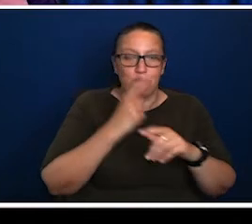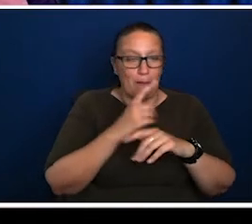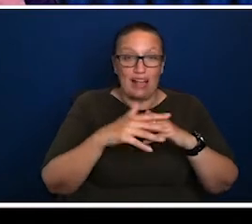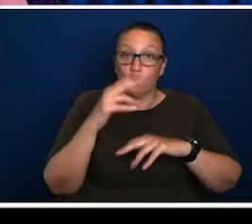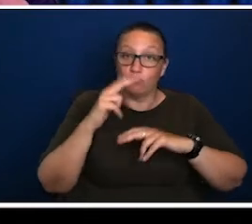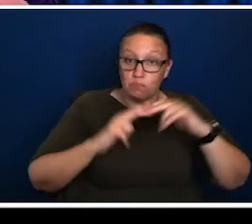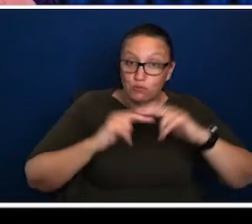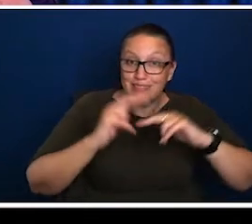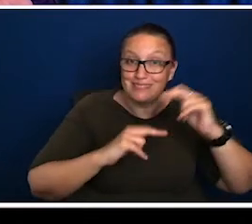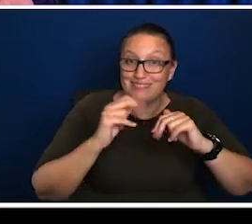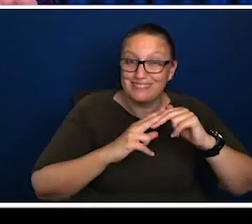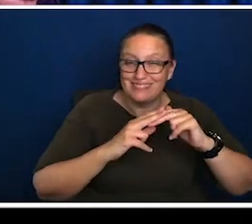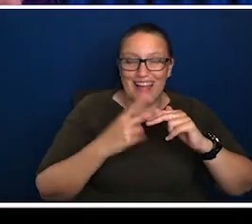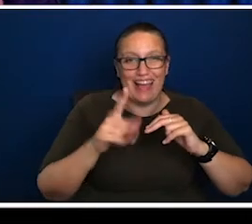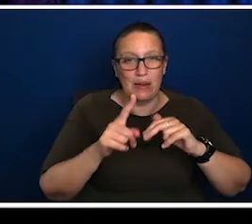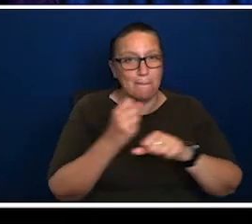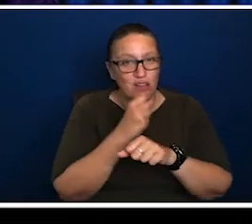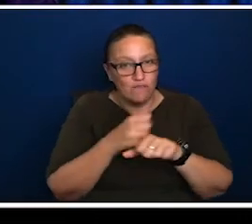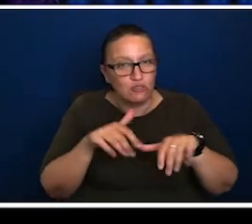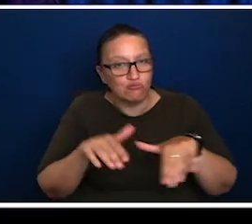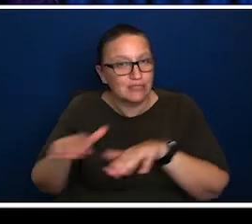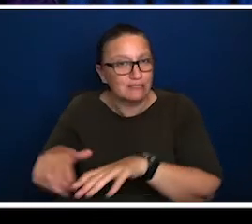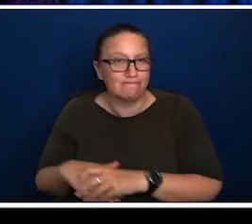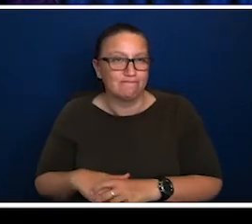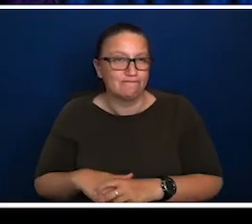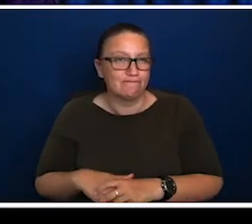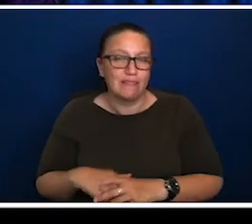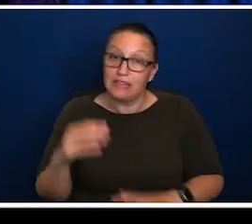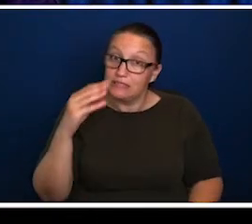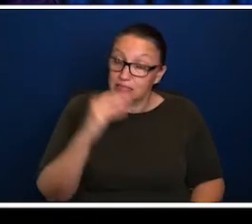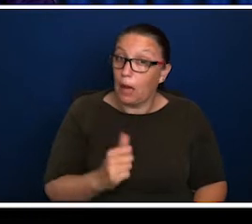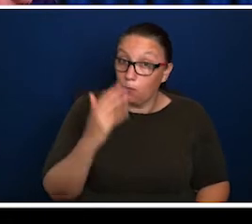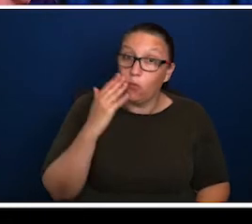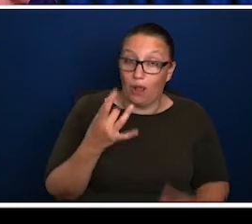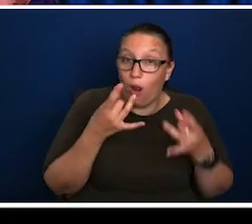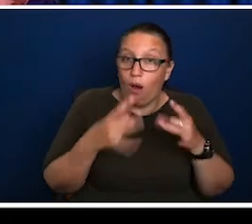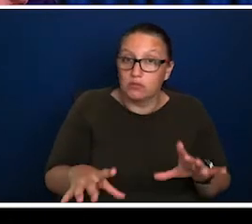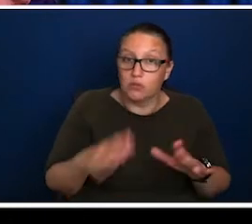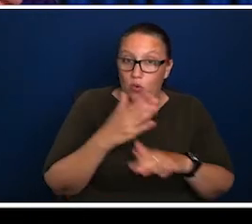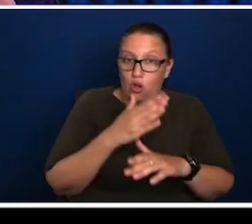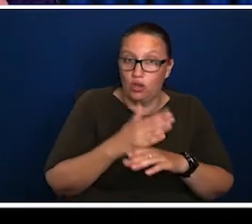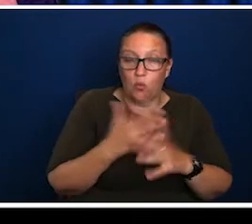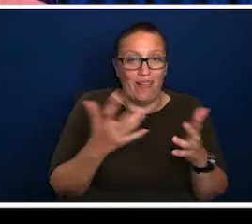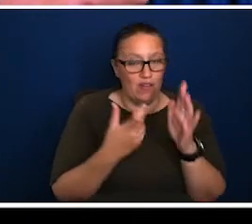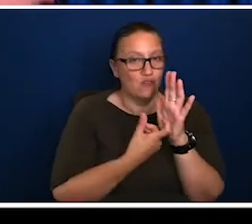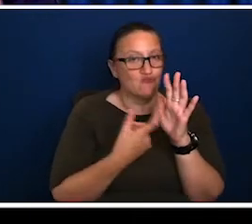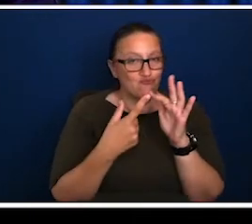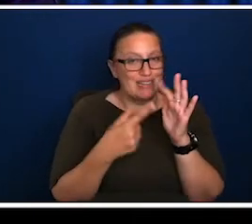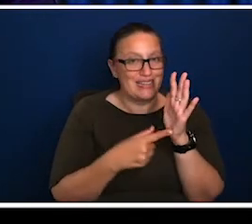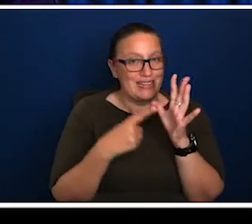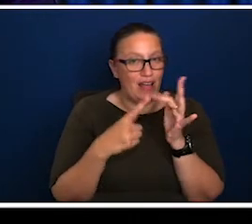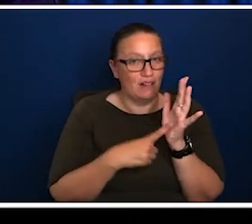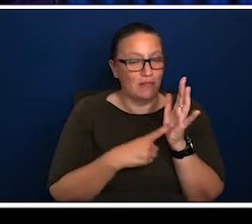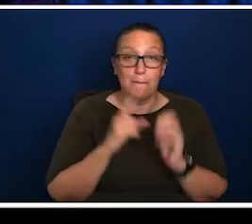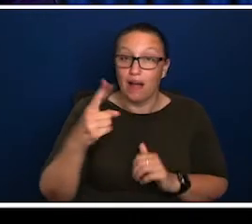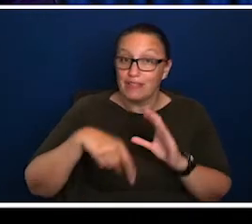and manufacturing. Now, the smaller portion that were lost by women were lost in places like retail. This has flipped every one